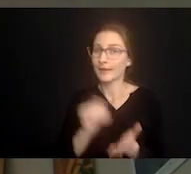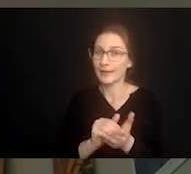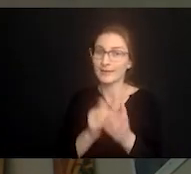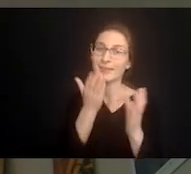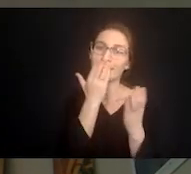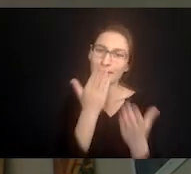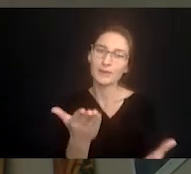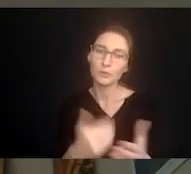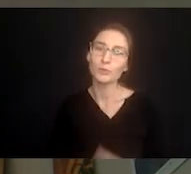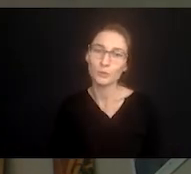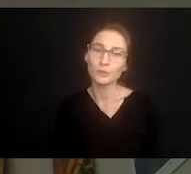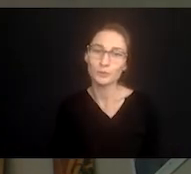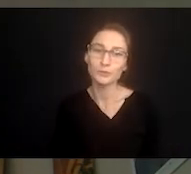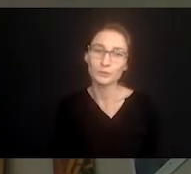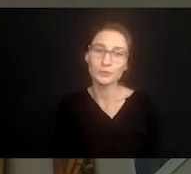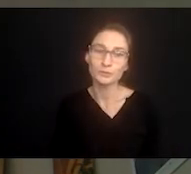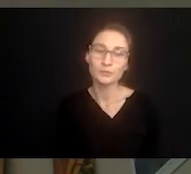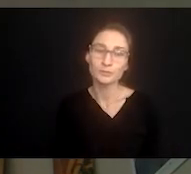thank you